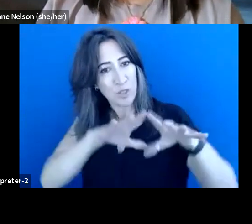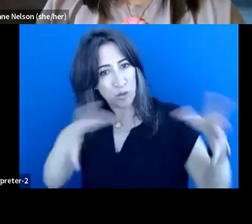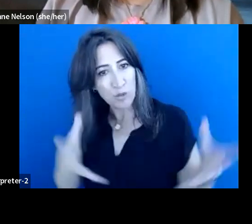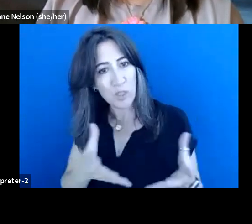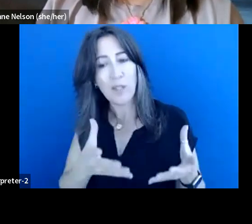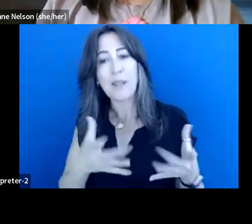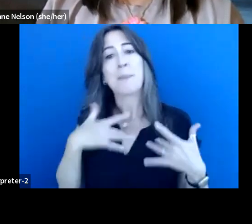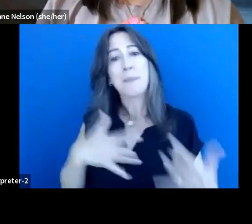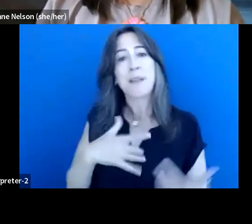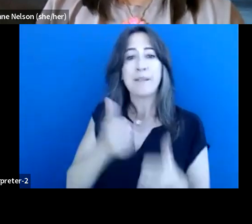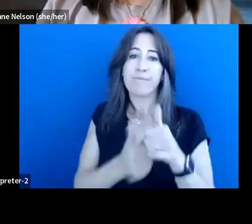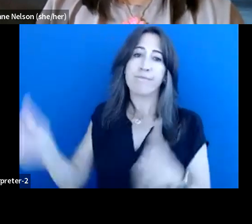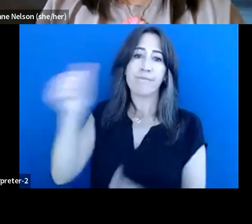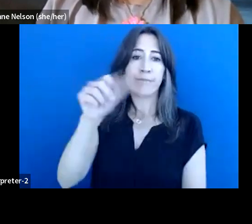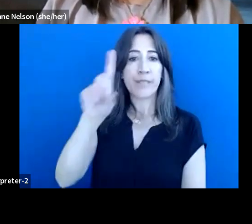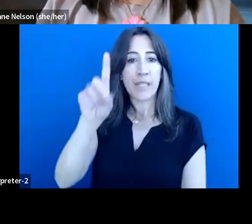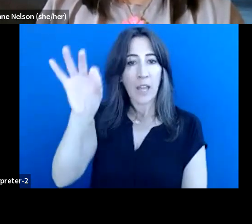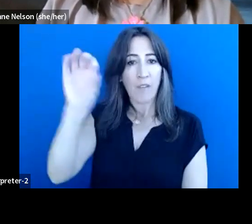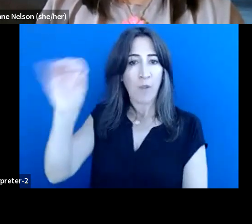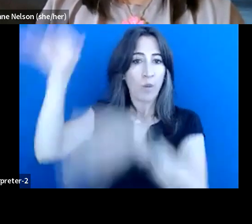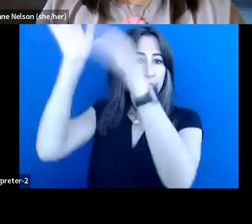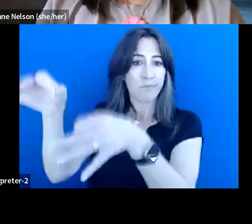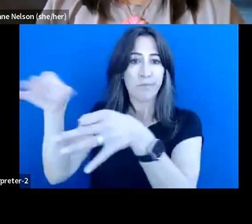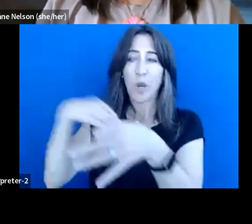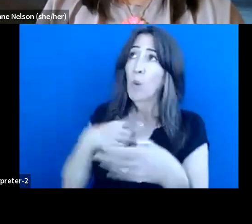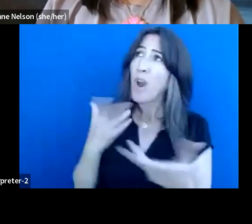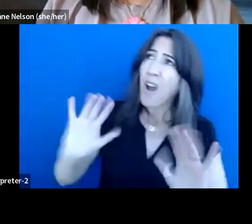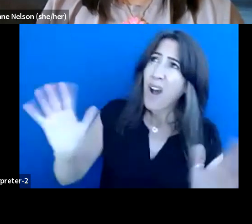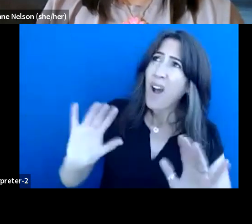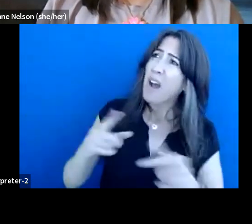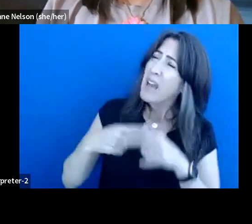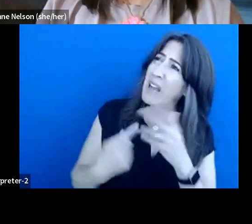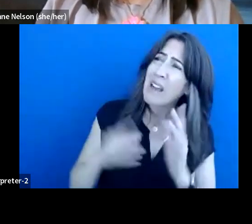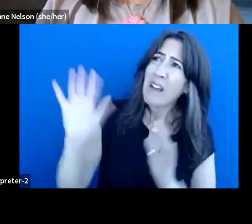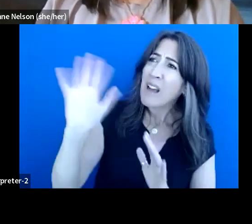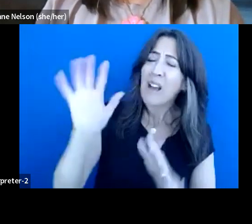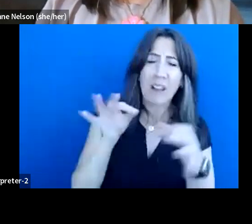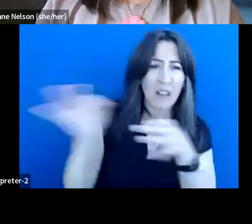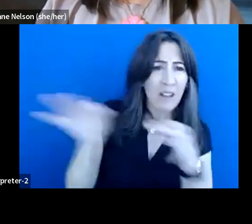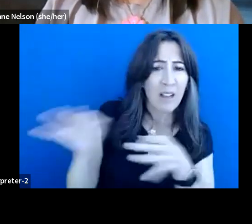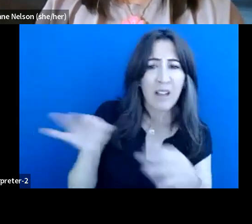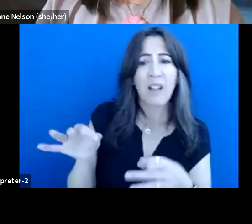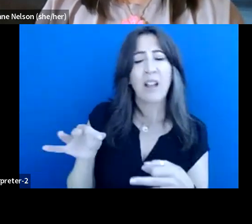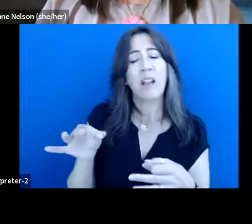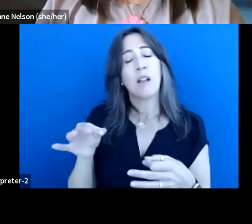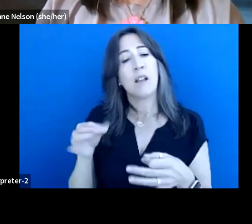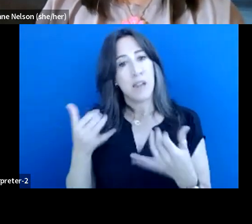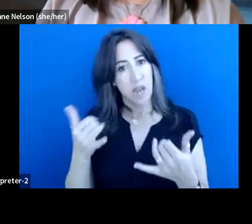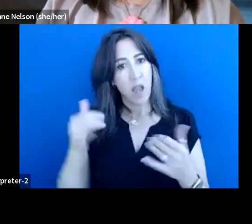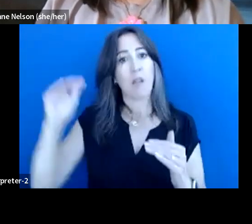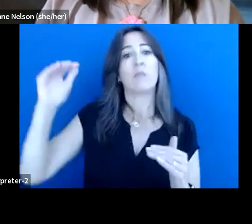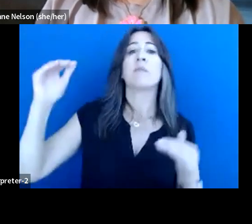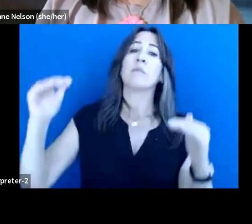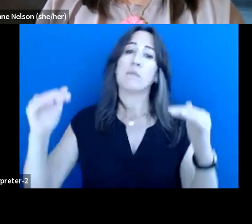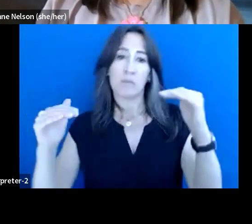DFO making these decisions. And then we sort of are here saying, no, no, no, you can't make those decisions. And this is why. So with